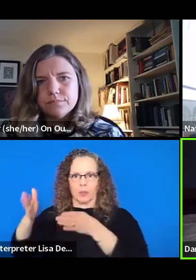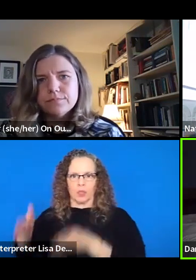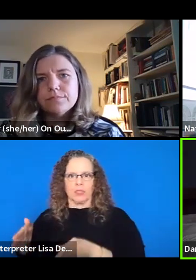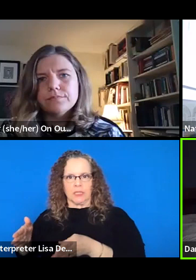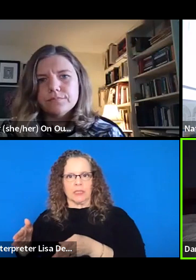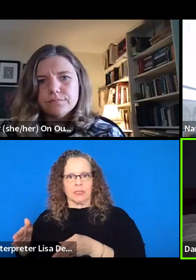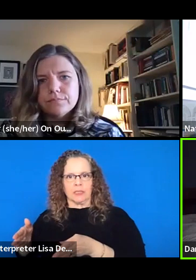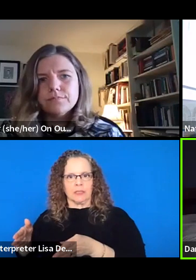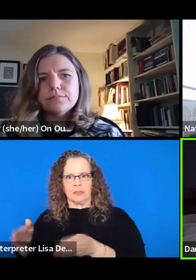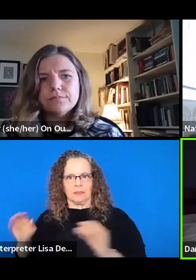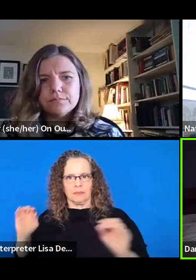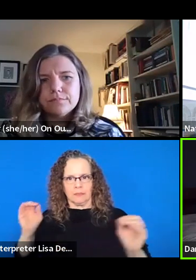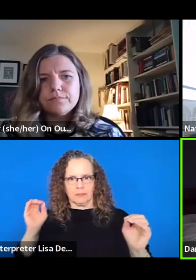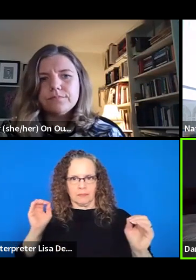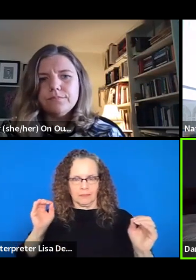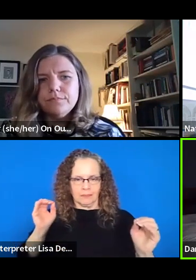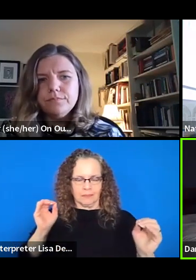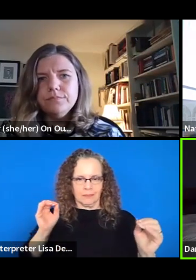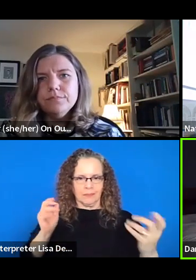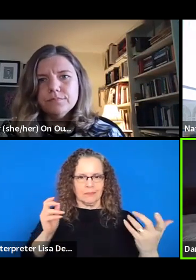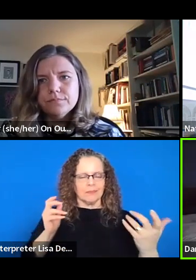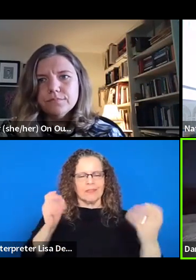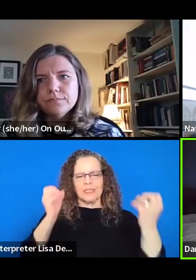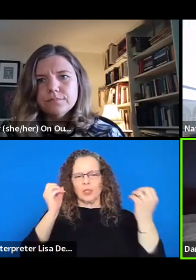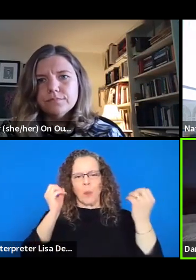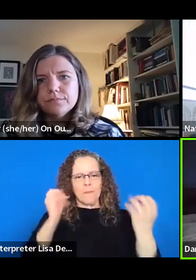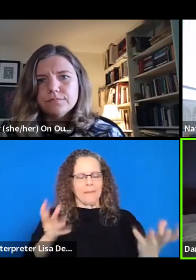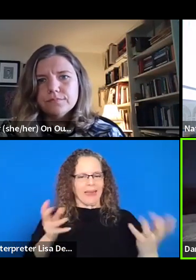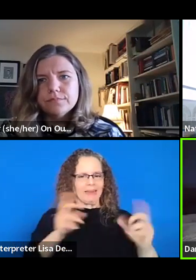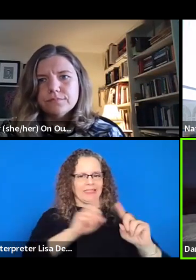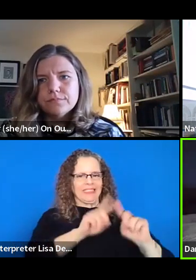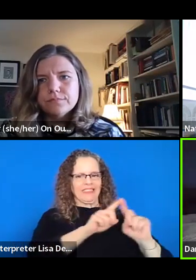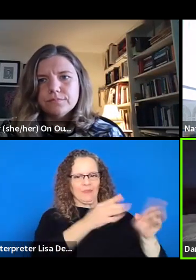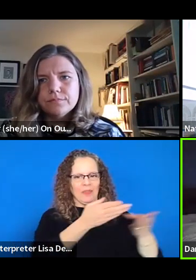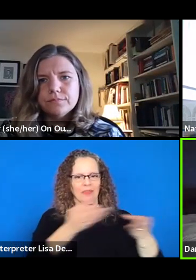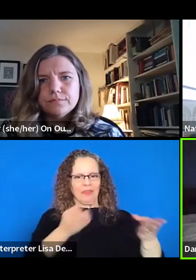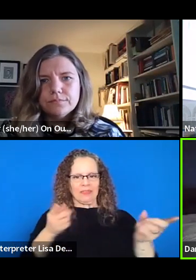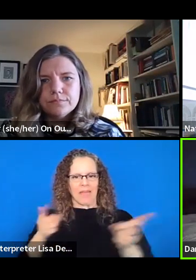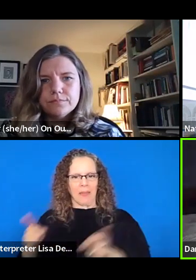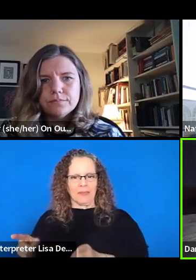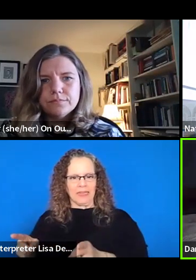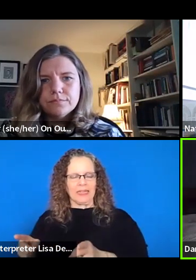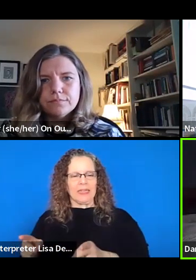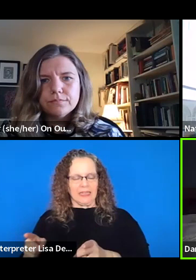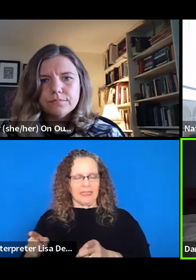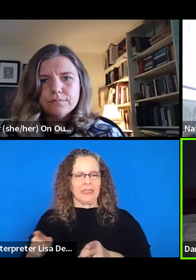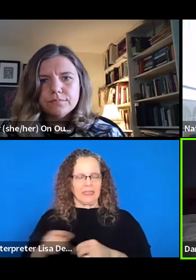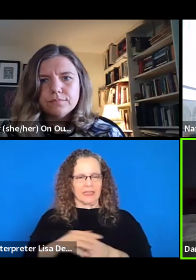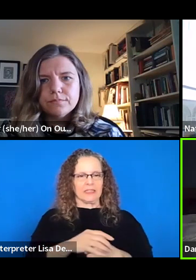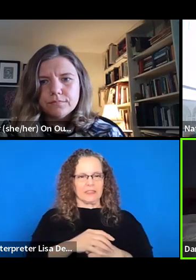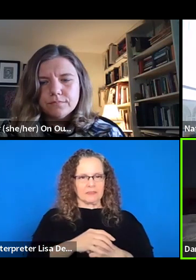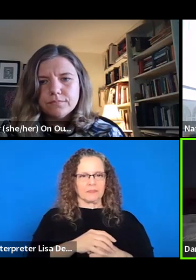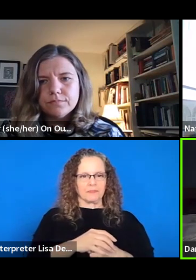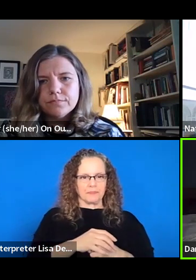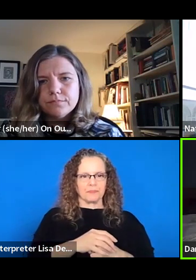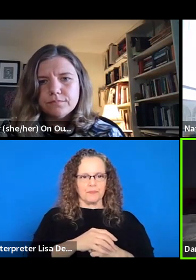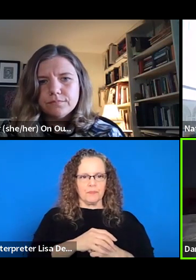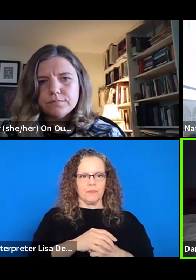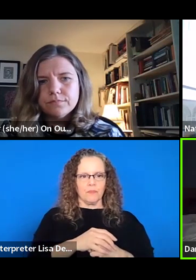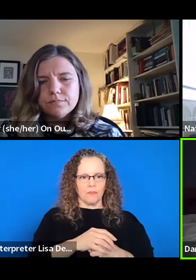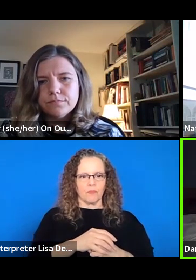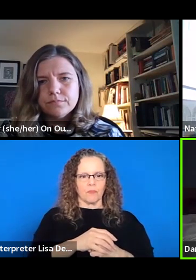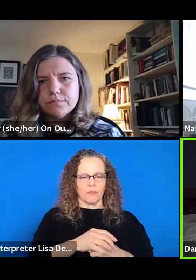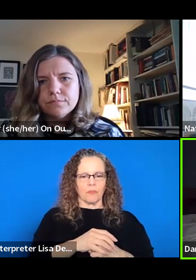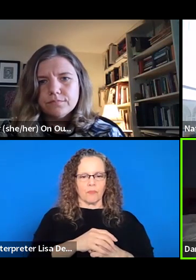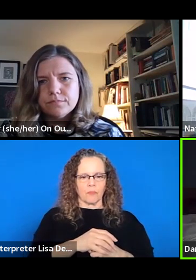on staff is getting paid. Um, there's so many practices out there. And Natalie, like with your background in union organizing and the way that you were introducing